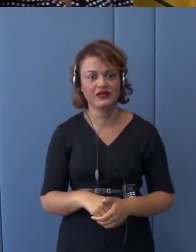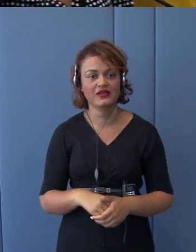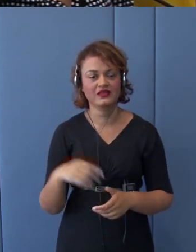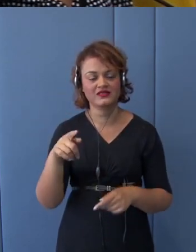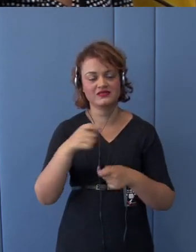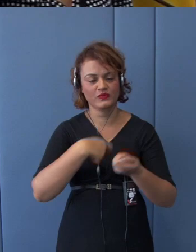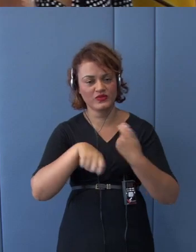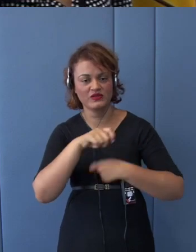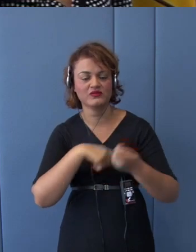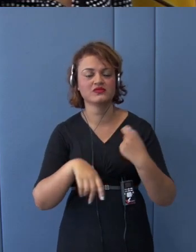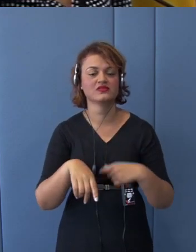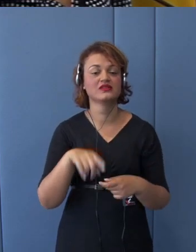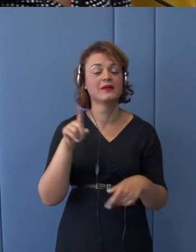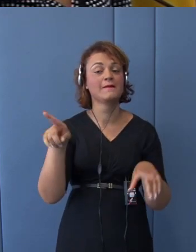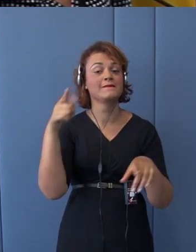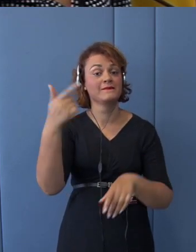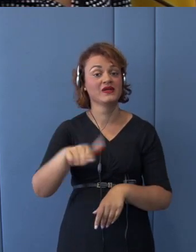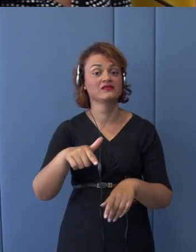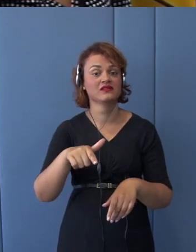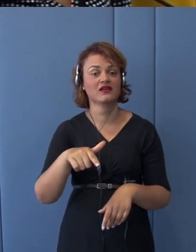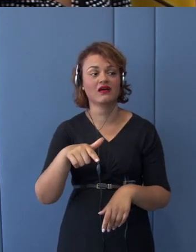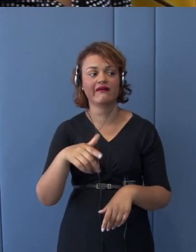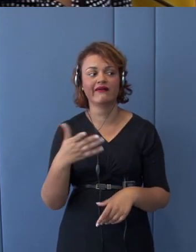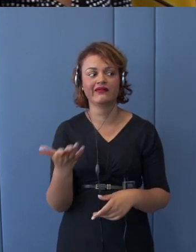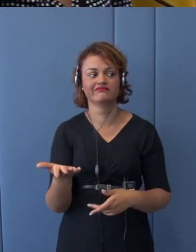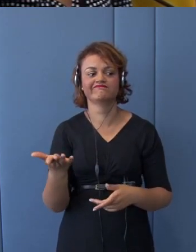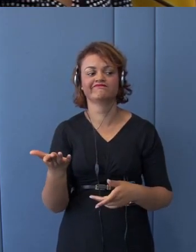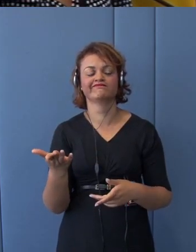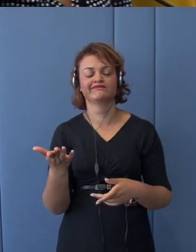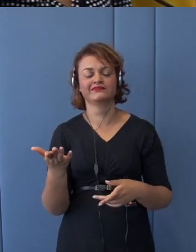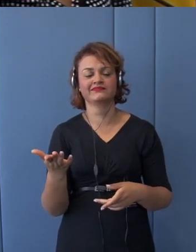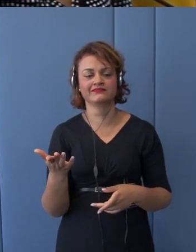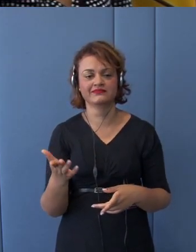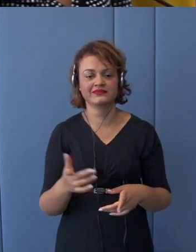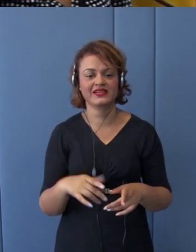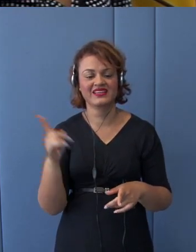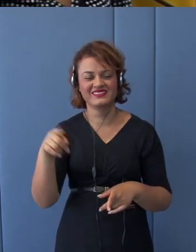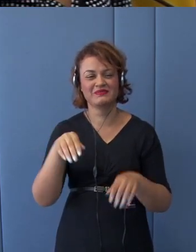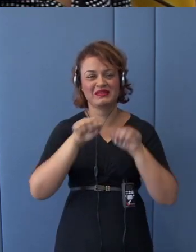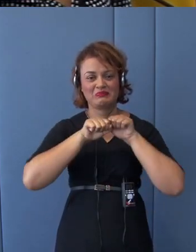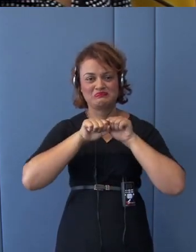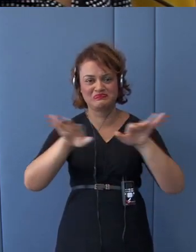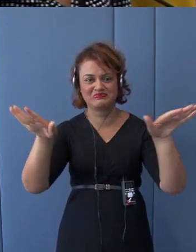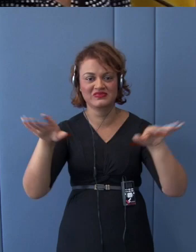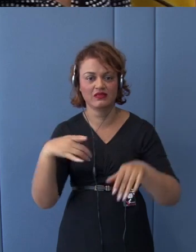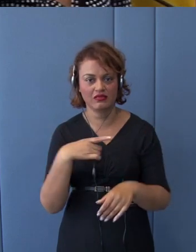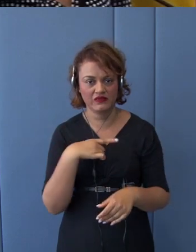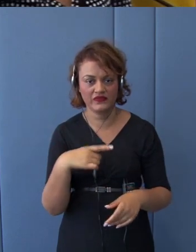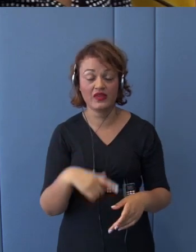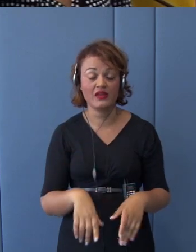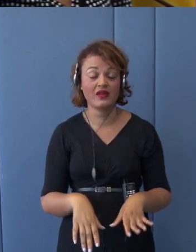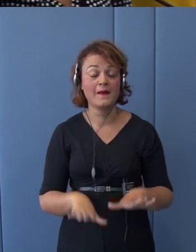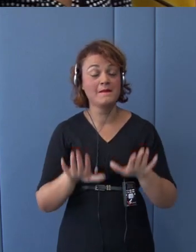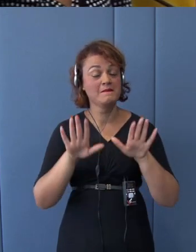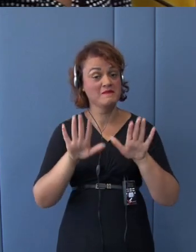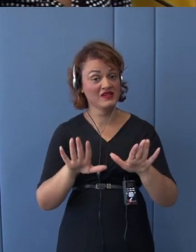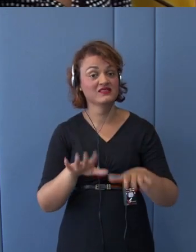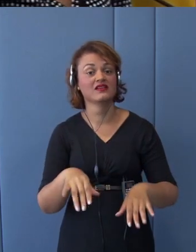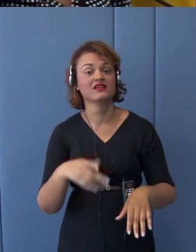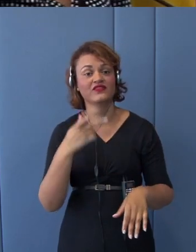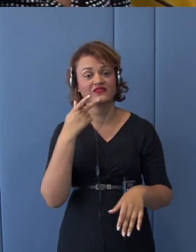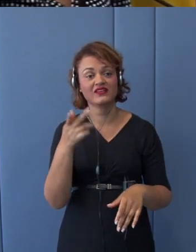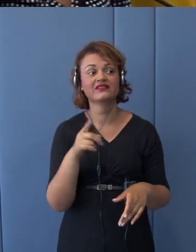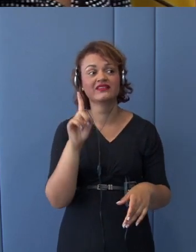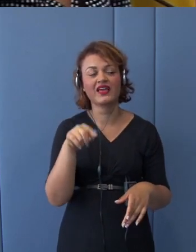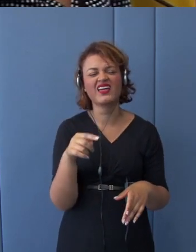spread out. But nevertheless, I would think that this is a rather temporary thing. And of course, we have